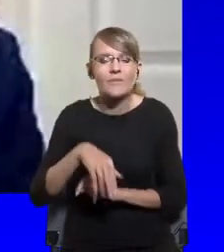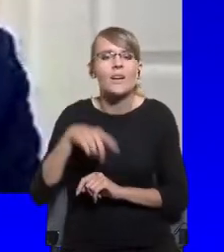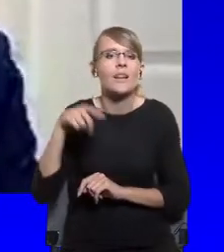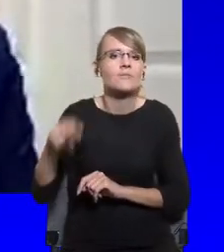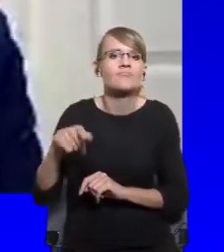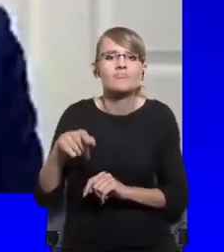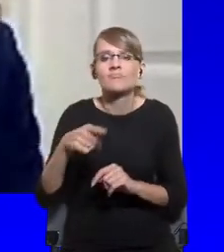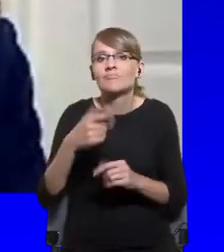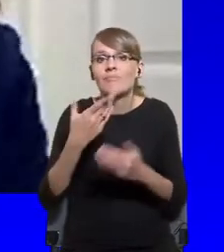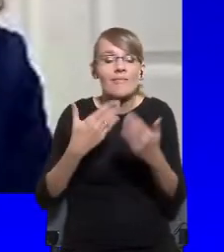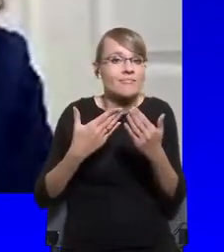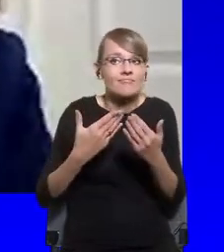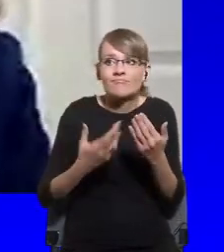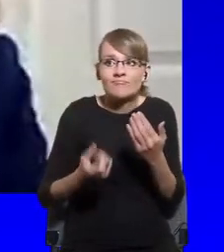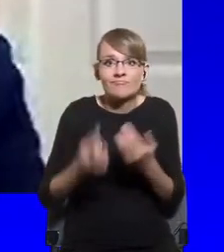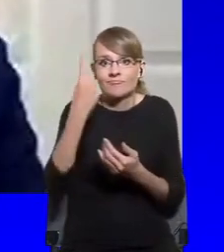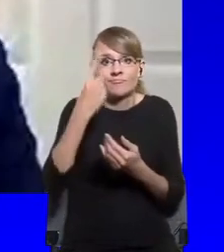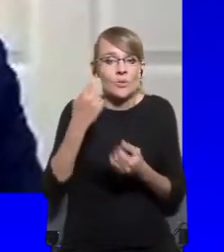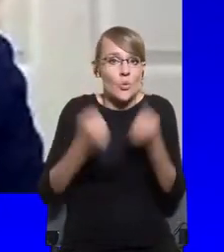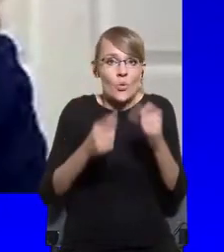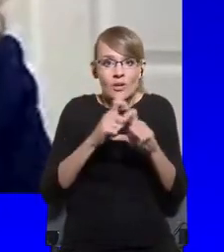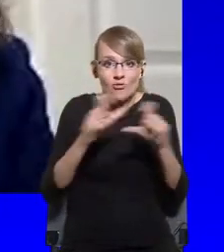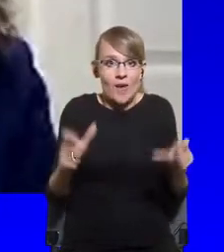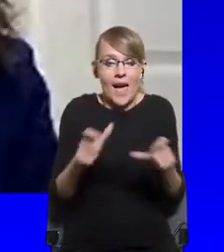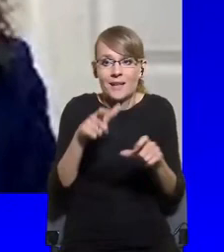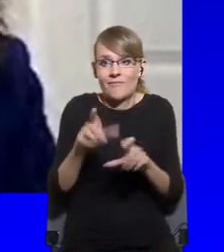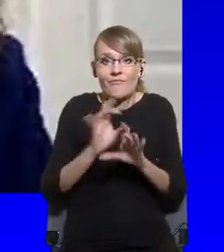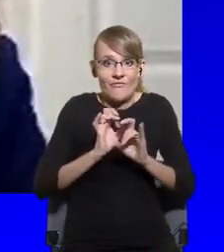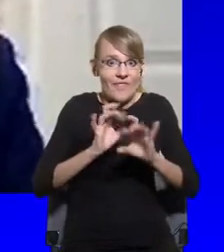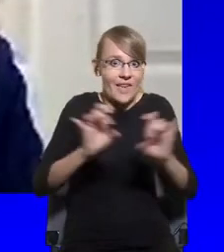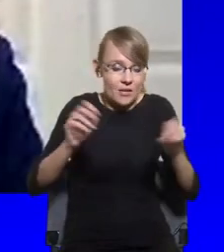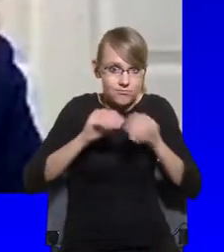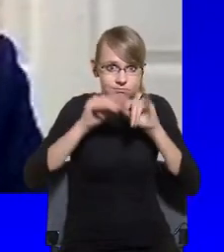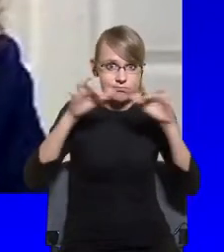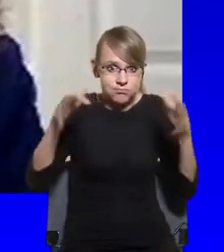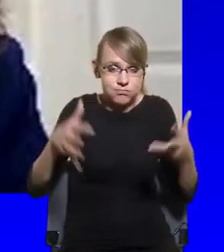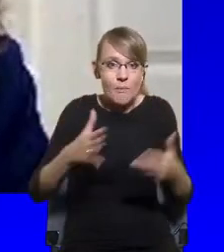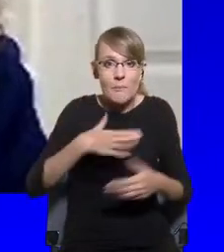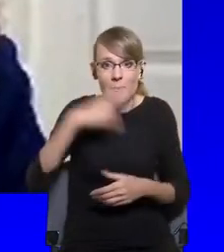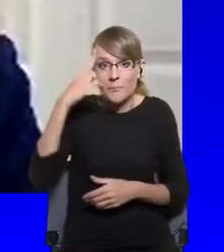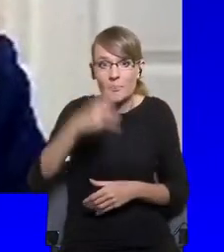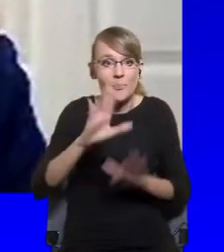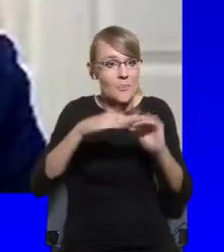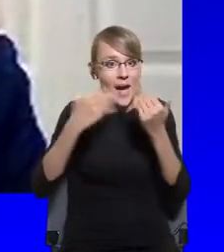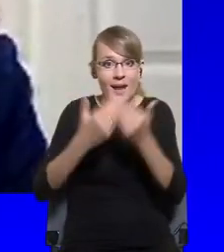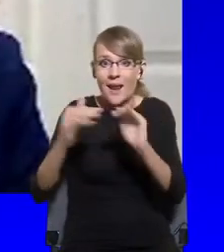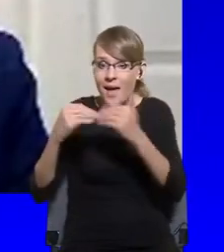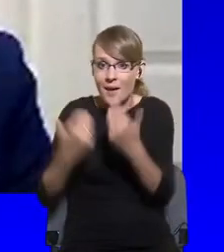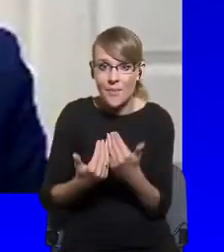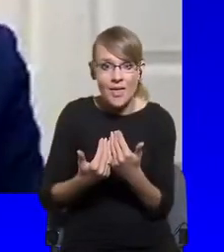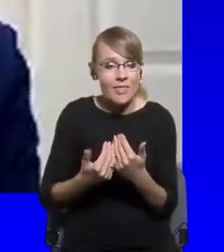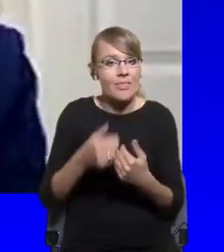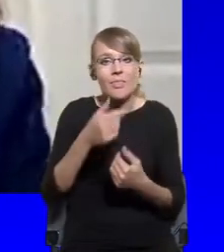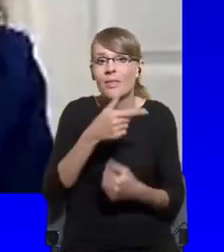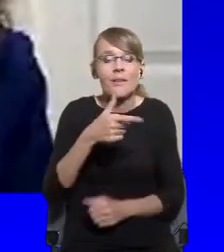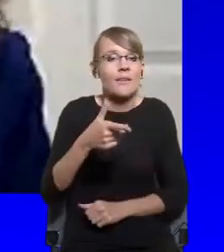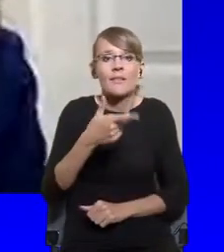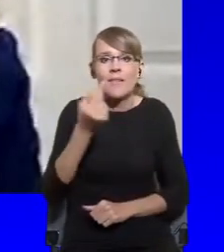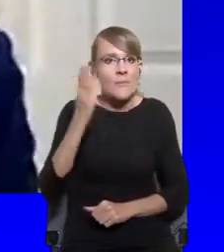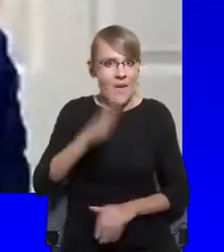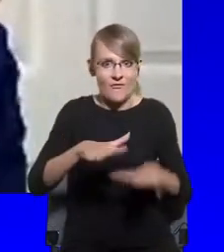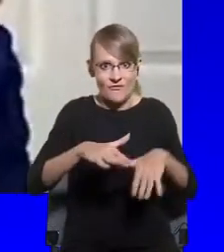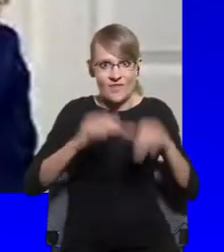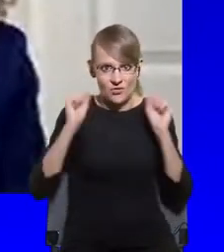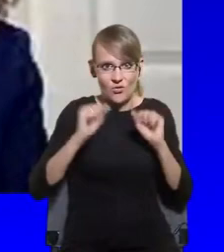self-exclude themselves from contributing to this process. Just coming back to